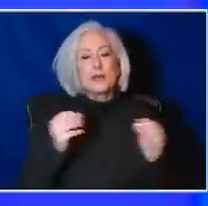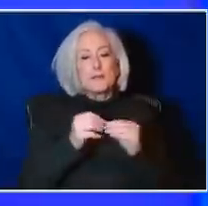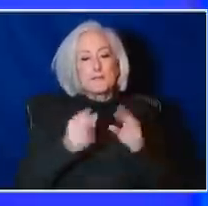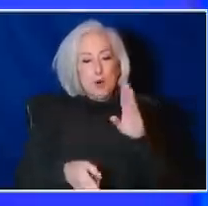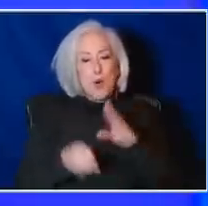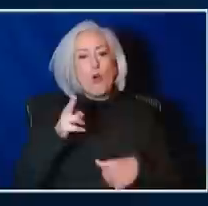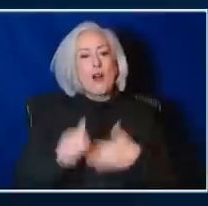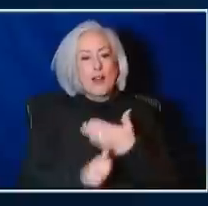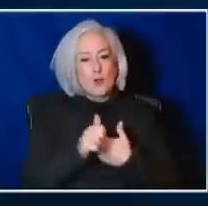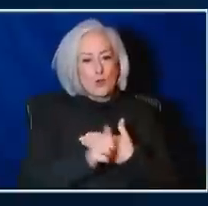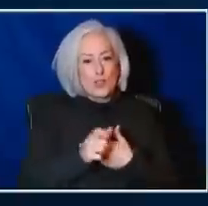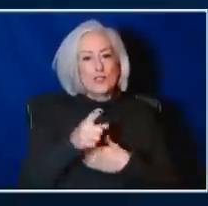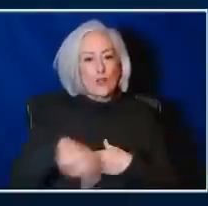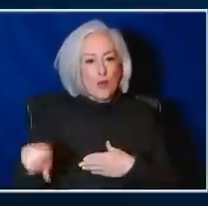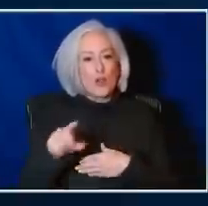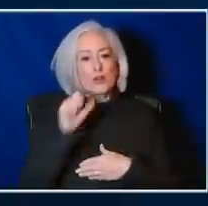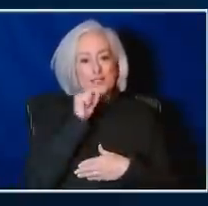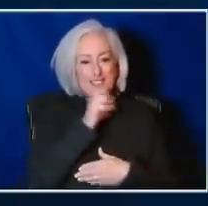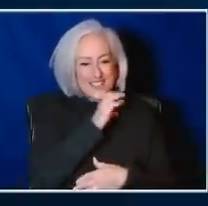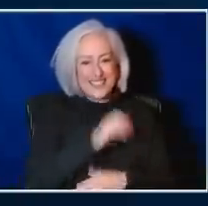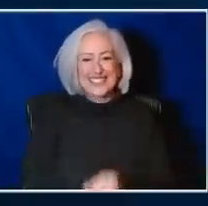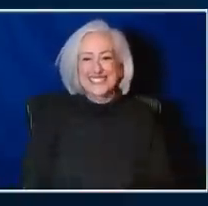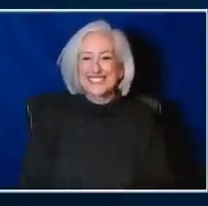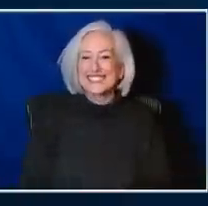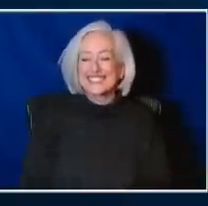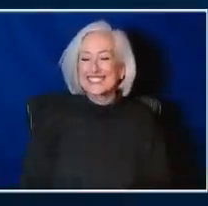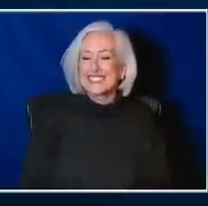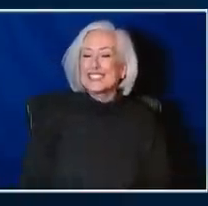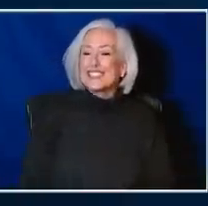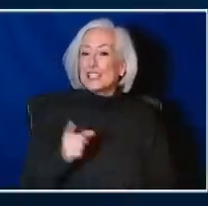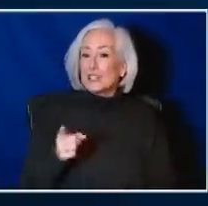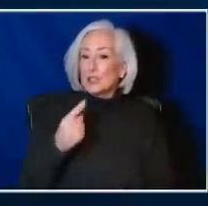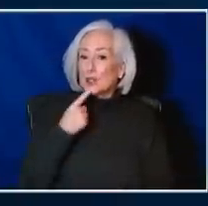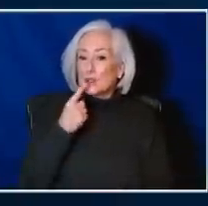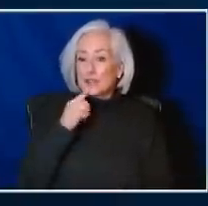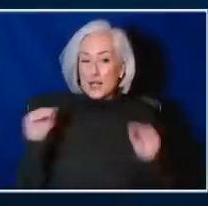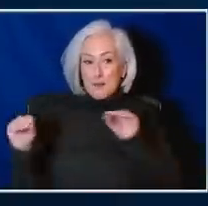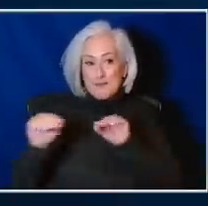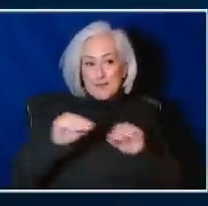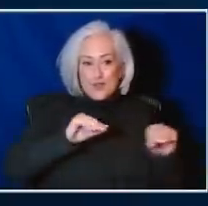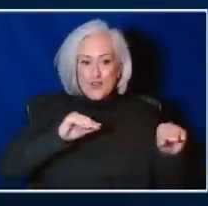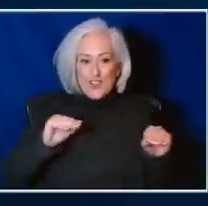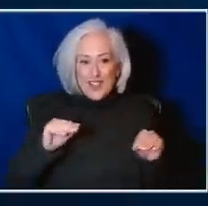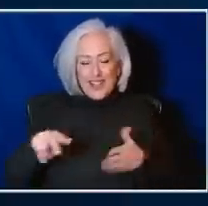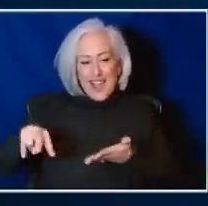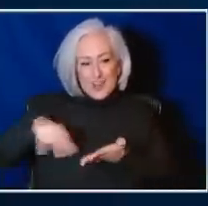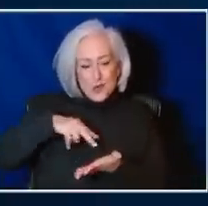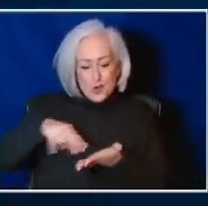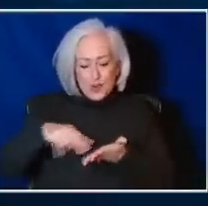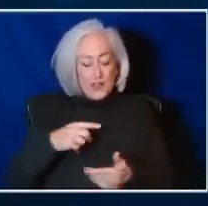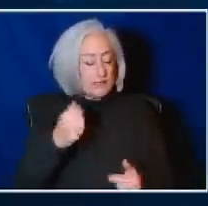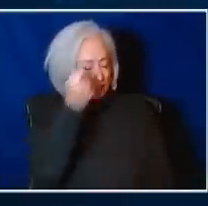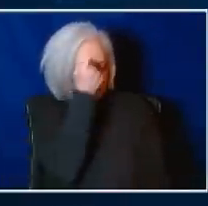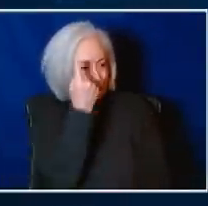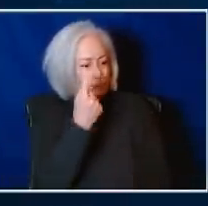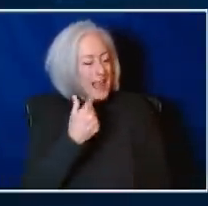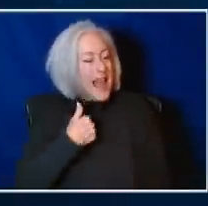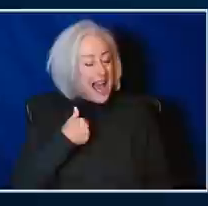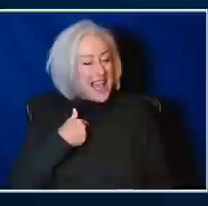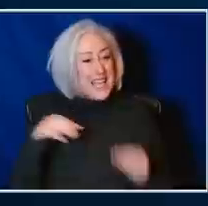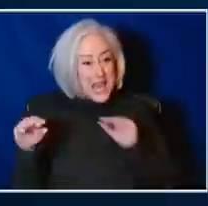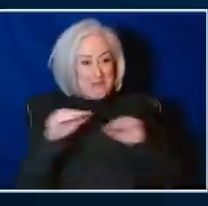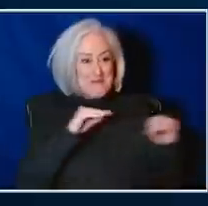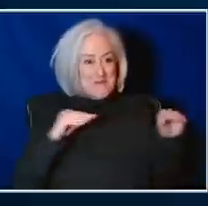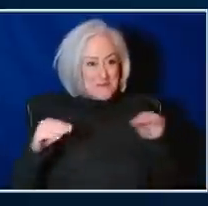adults. He's really a young. Jessica, want to go back to one thing you said. You said moving and grooving. I want to be clear that I can move. Grooving